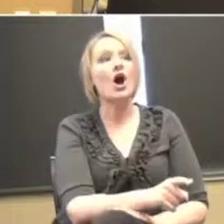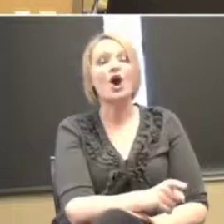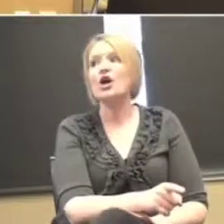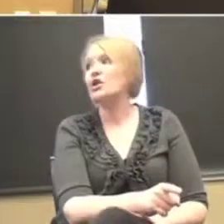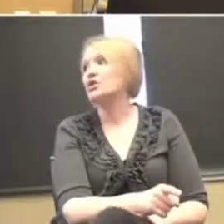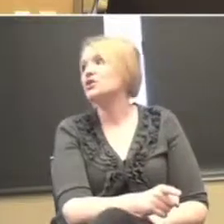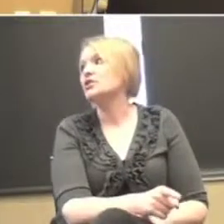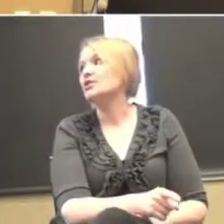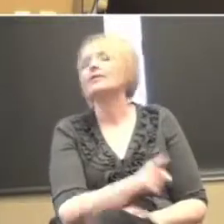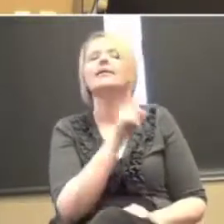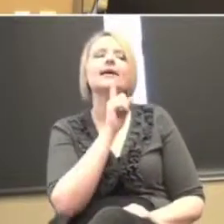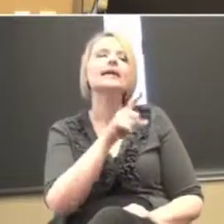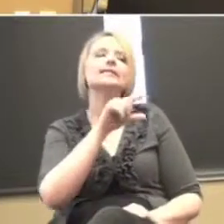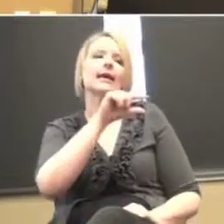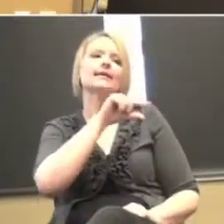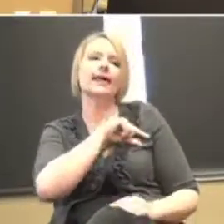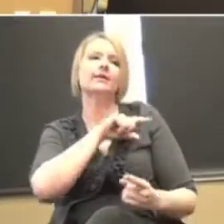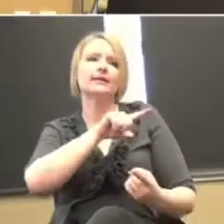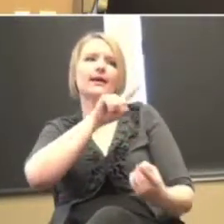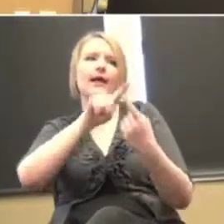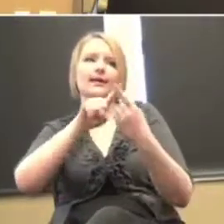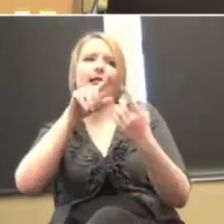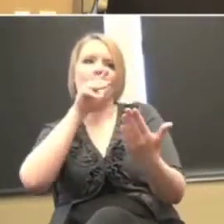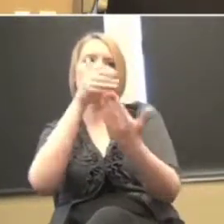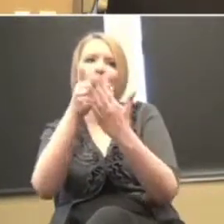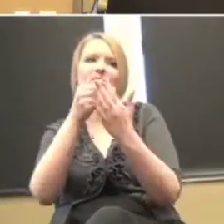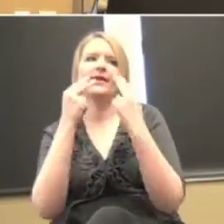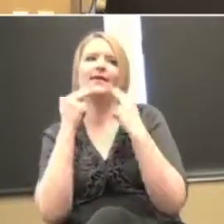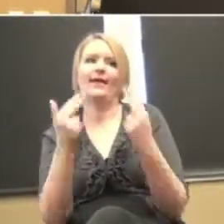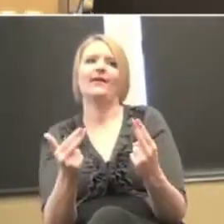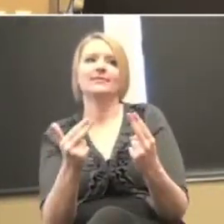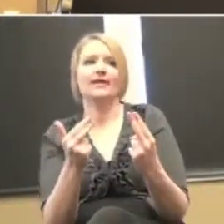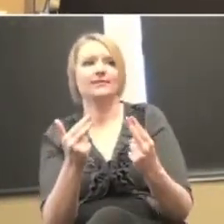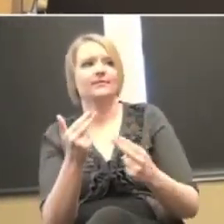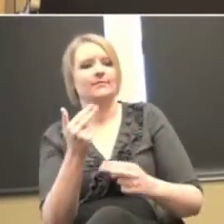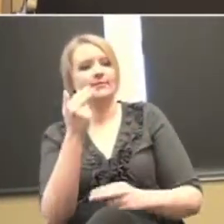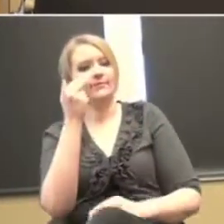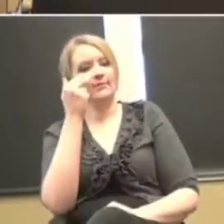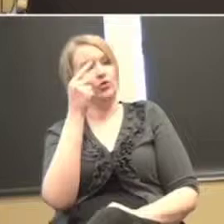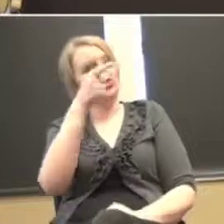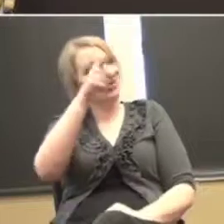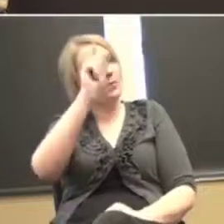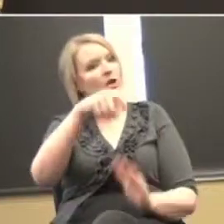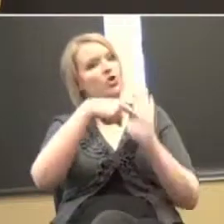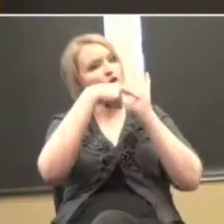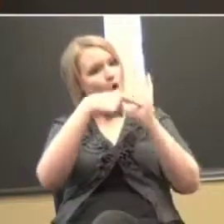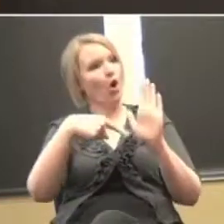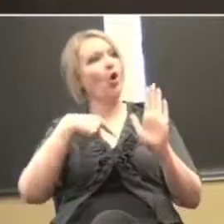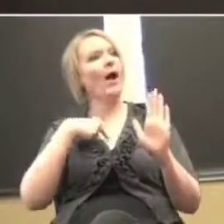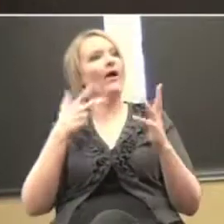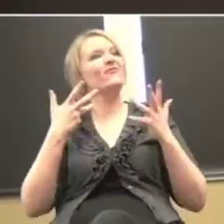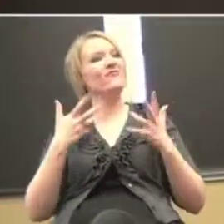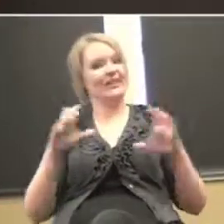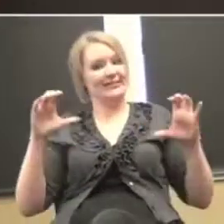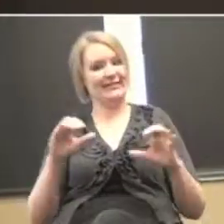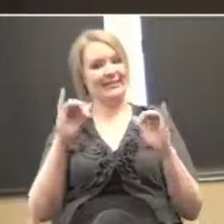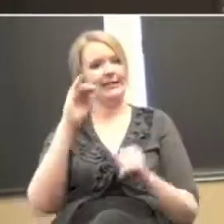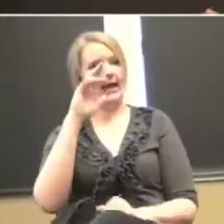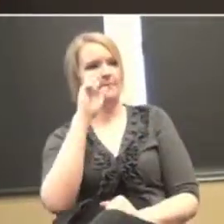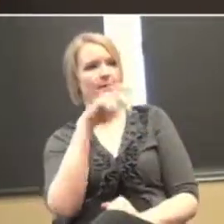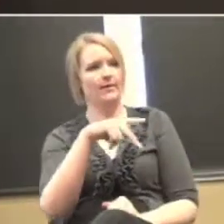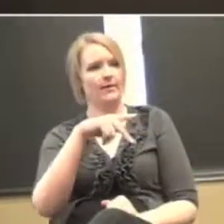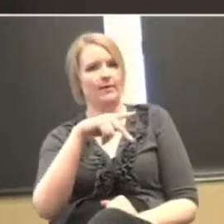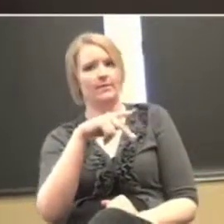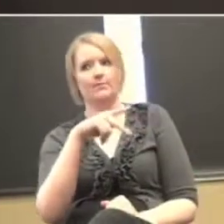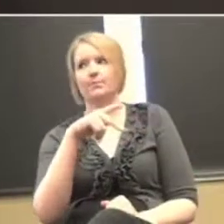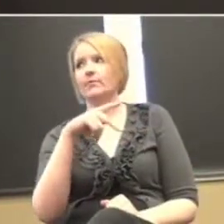proven guilty. It's you have to demonstrate that you have implemented the IEP the way it's supposed to be. Now, I've never heard that before. I'm hoping Illinois doesn't do